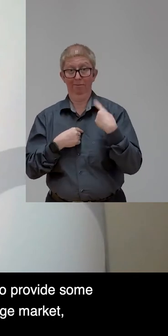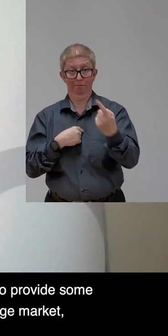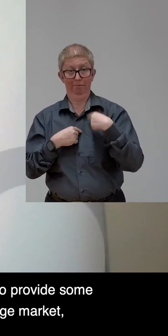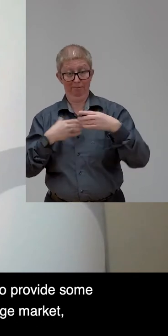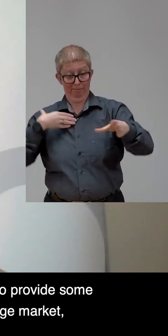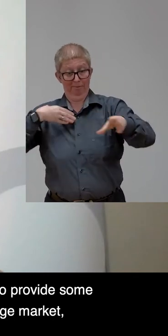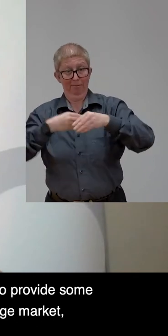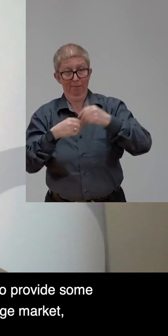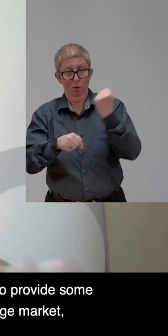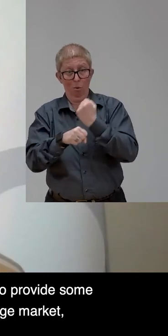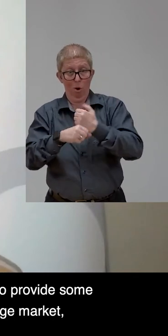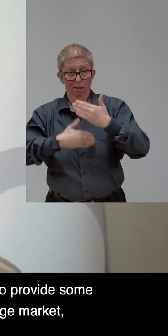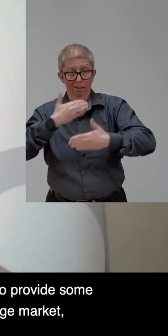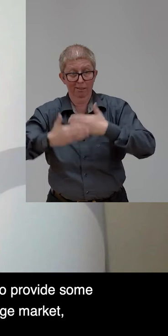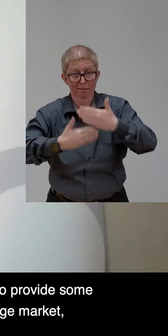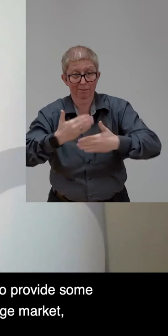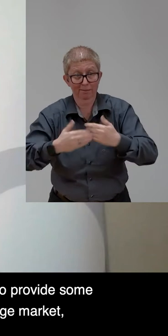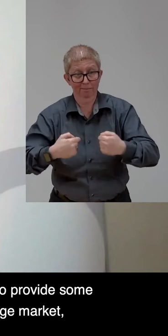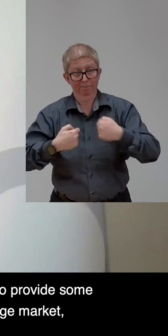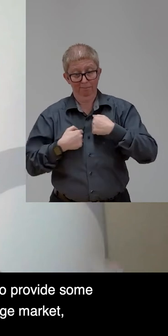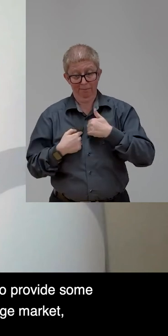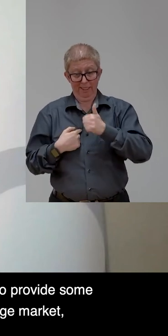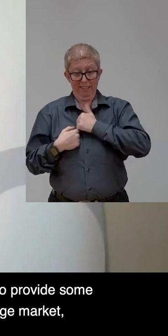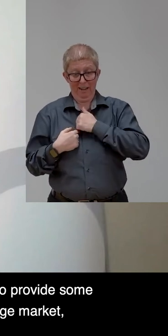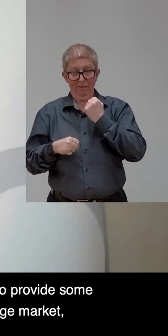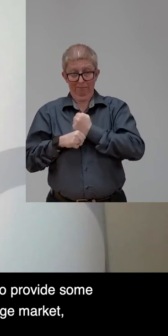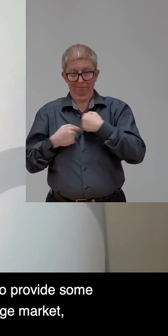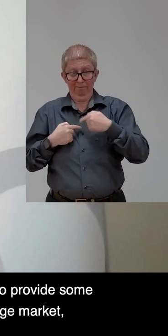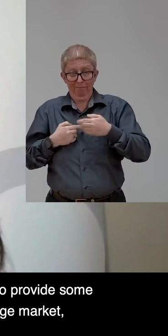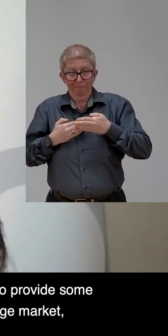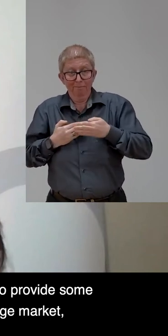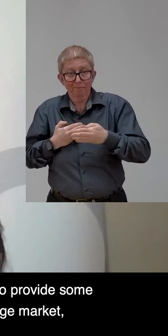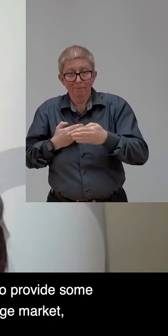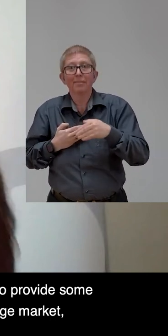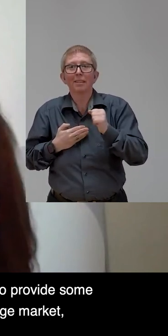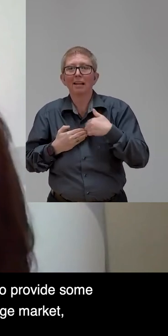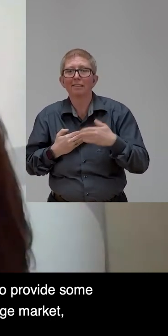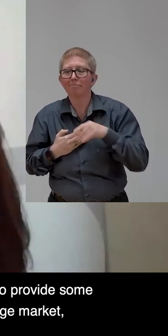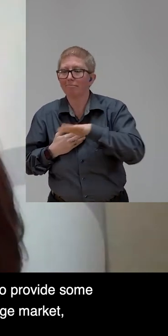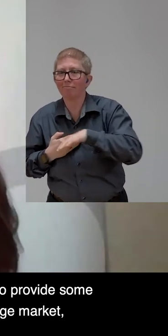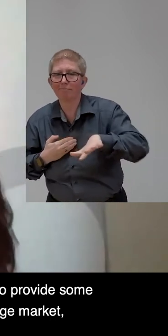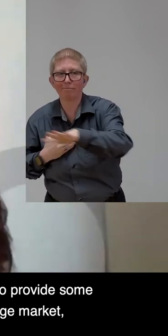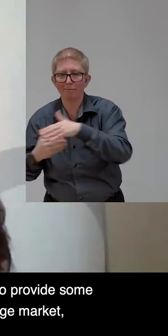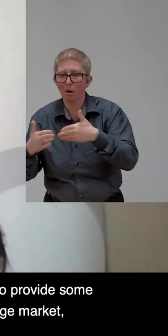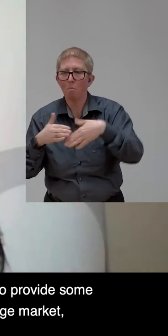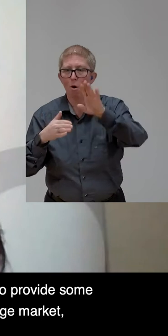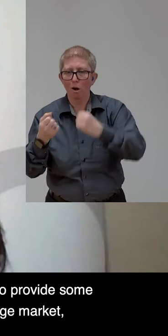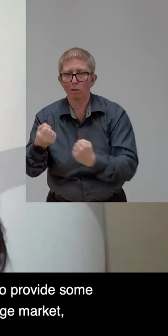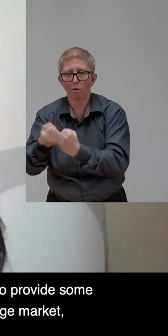Descubrime, we were able to provide some support. And that was the Spanish community,